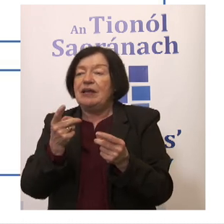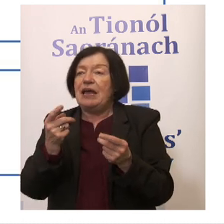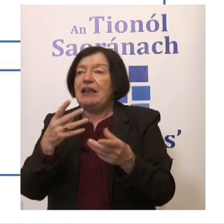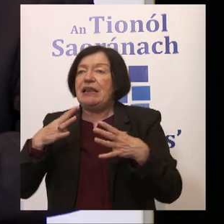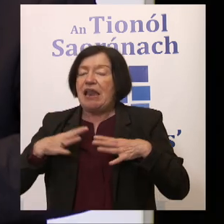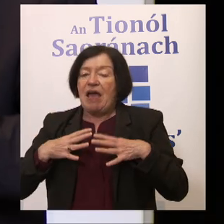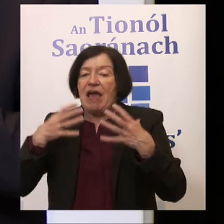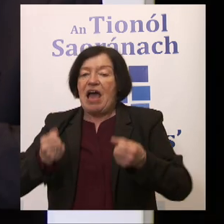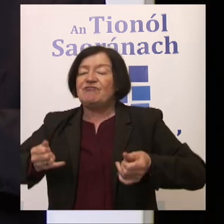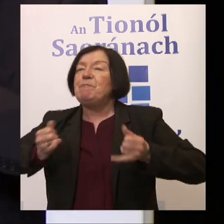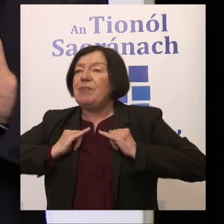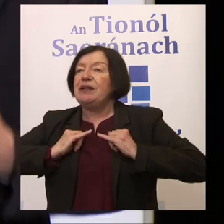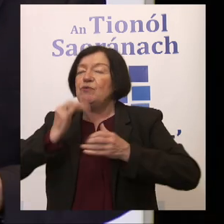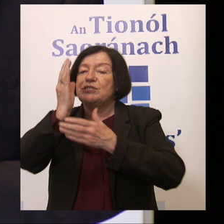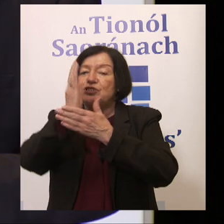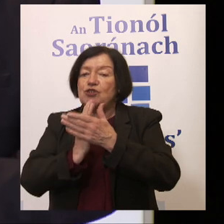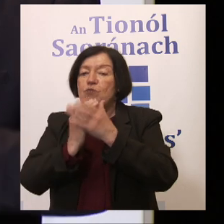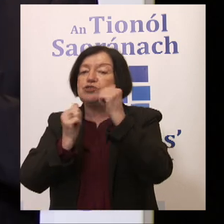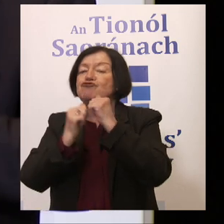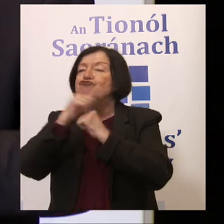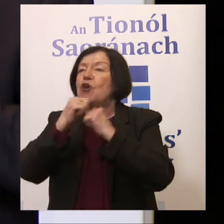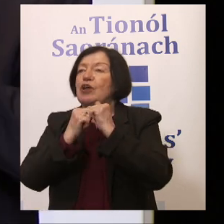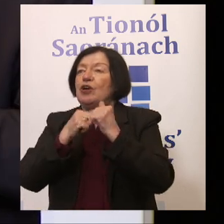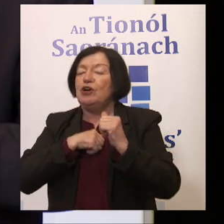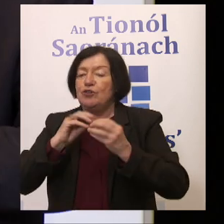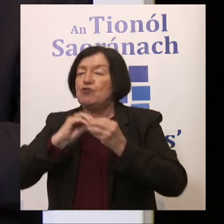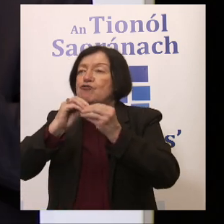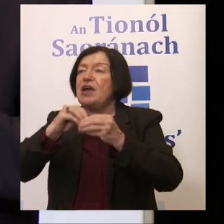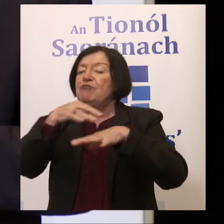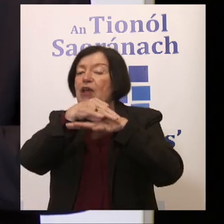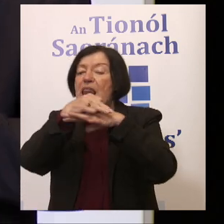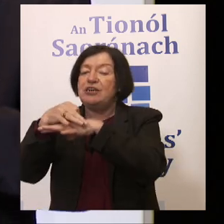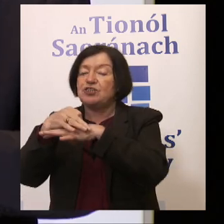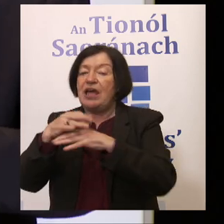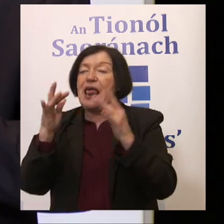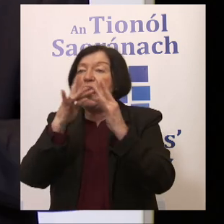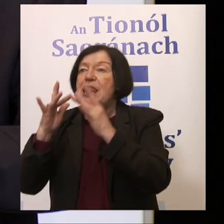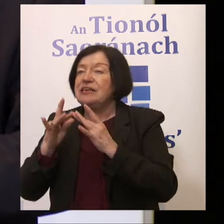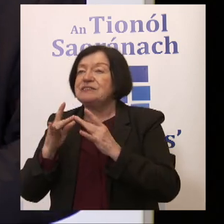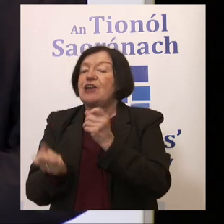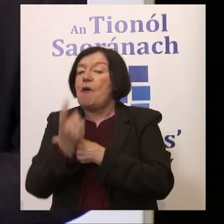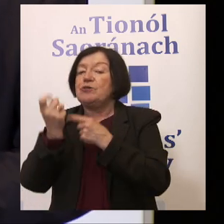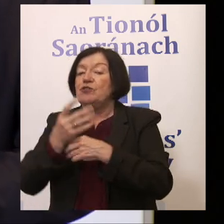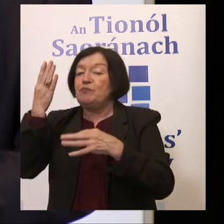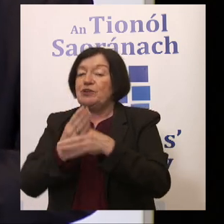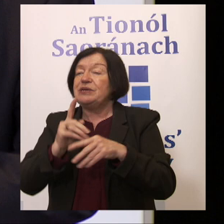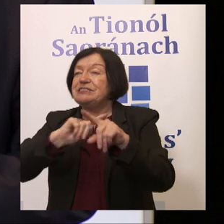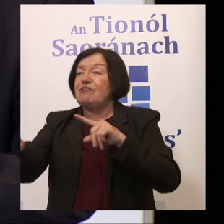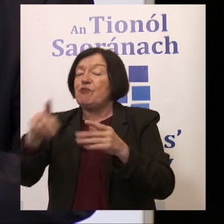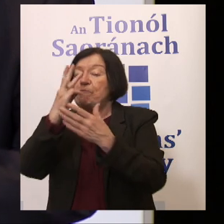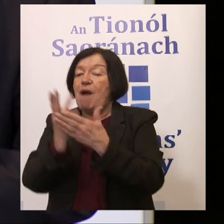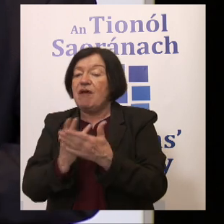and having a capacity within some sort of structure to create relationships, links, and opportunities between these different aspects.